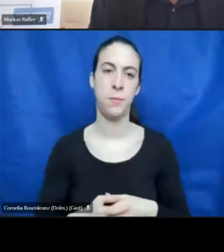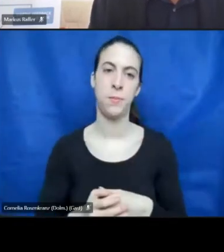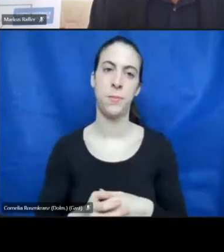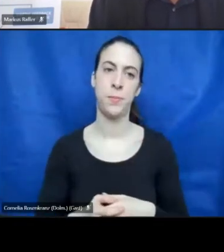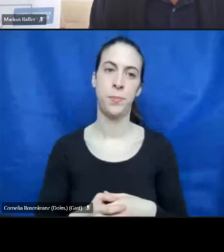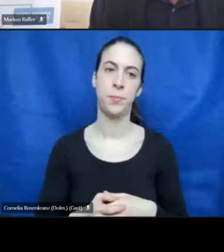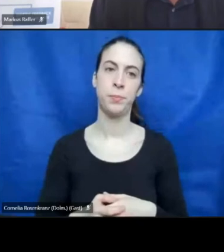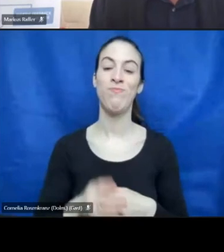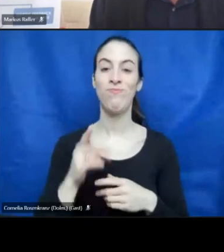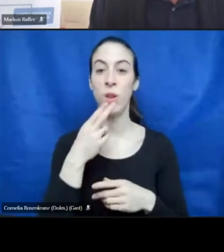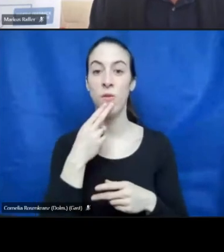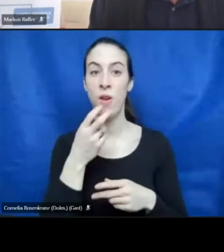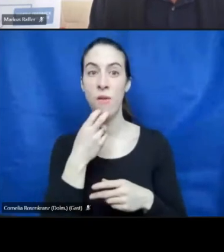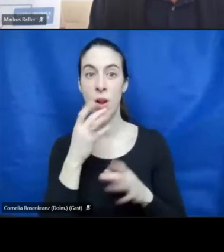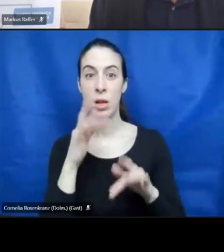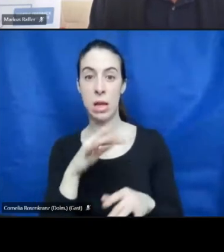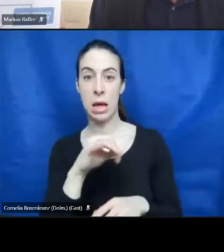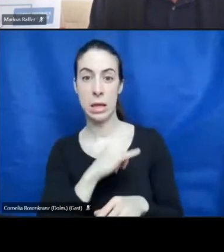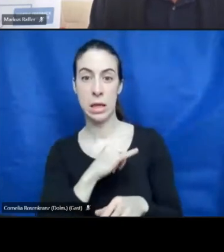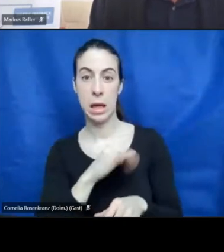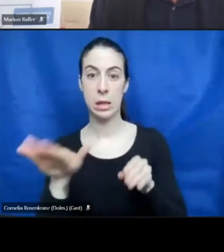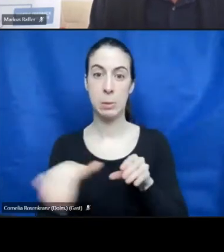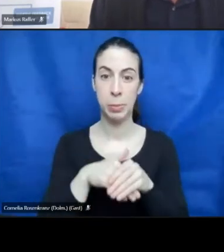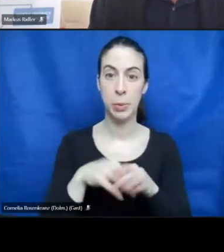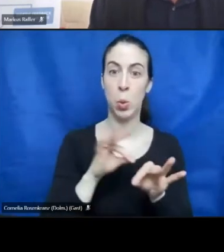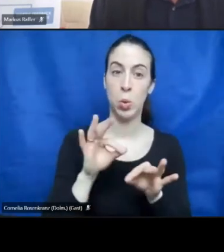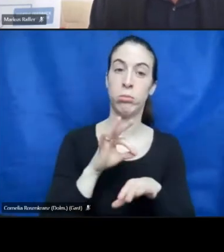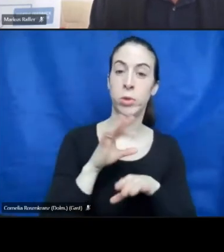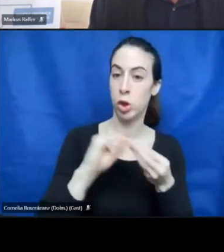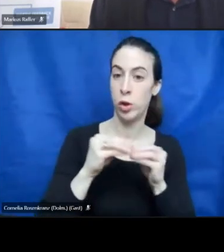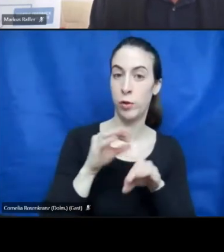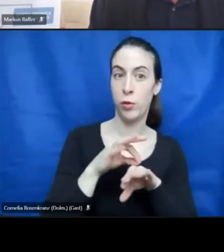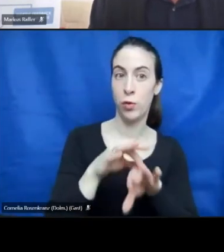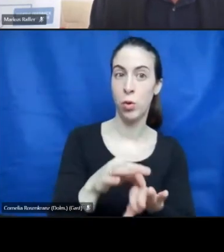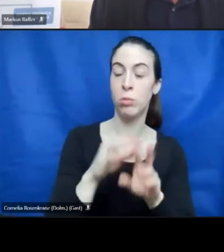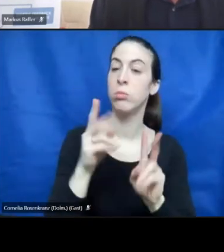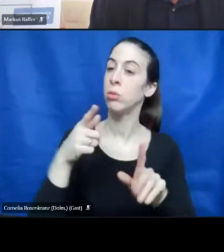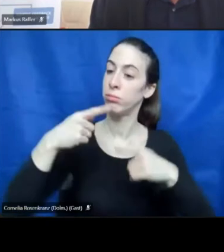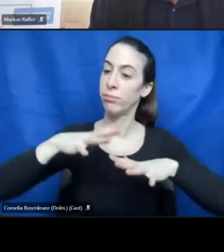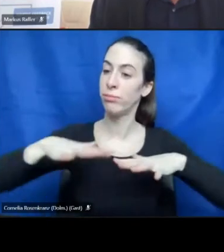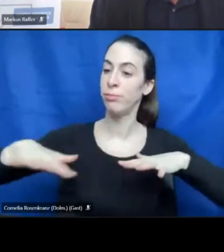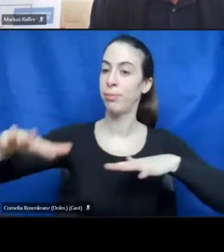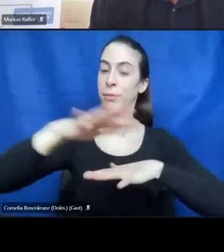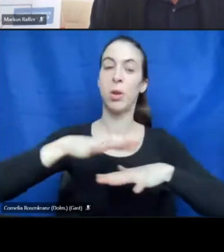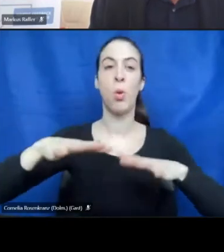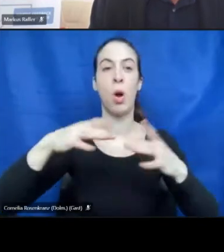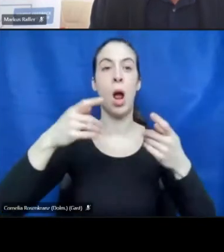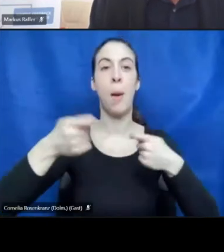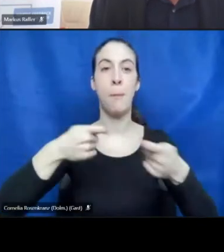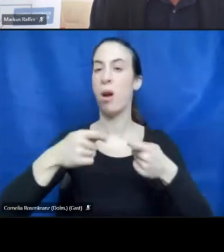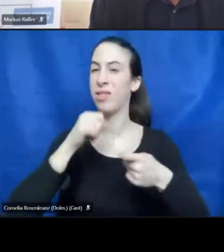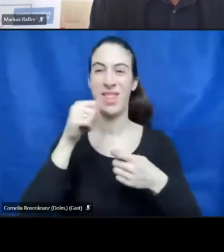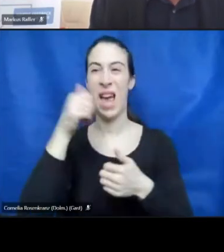entrepreneurs, we guarantee local markets without competition in their direct neighbourhood. So